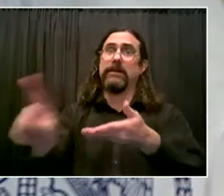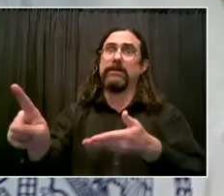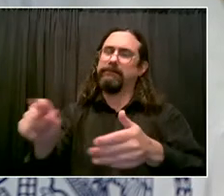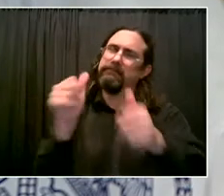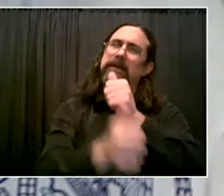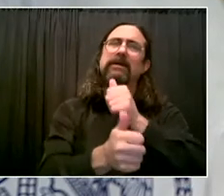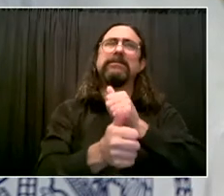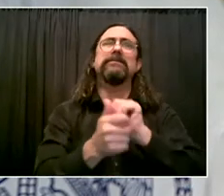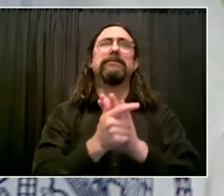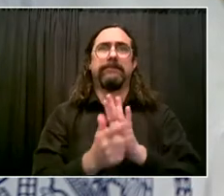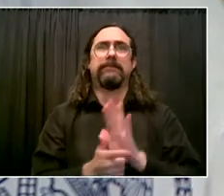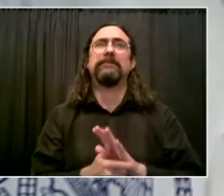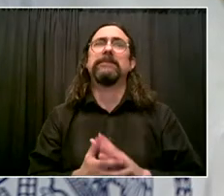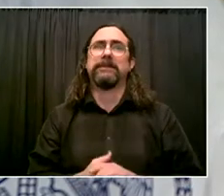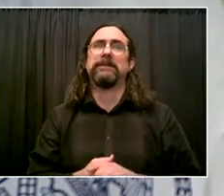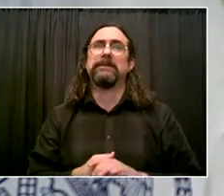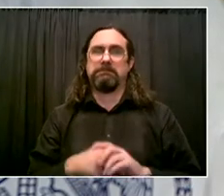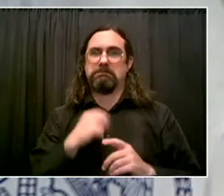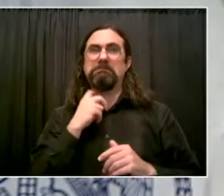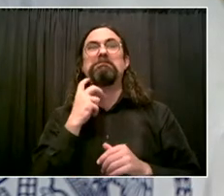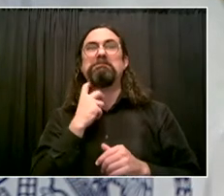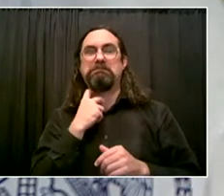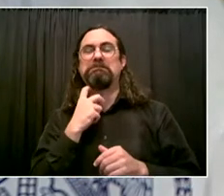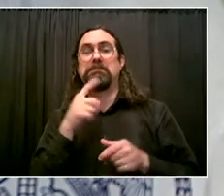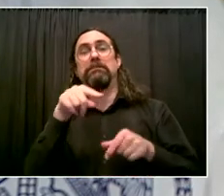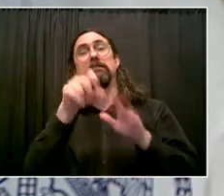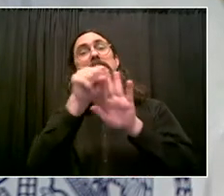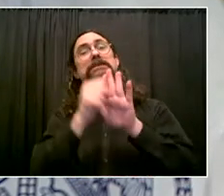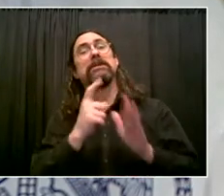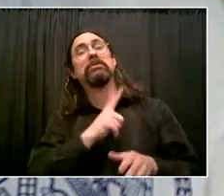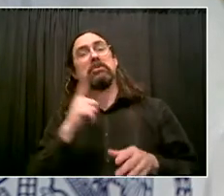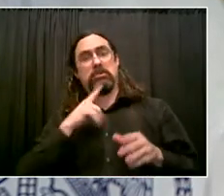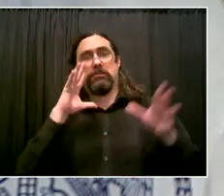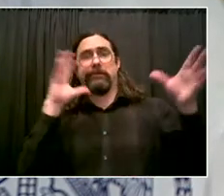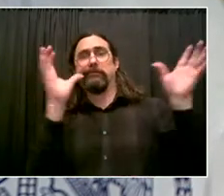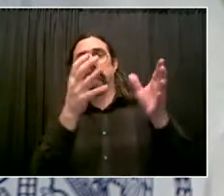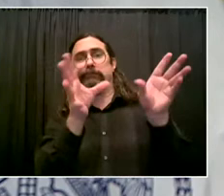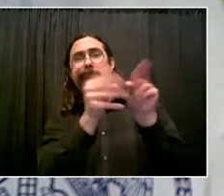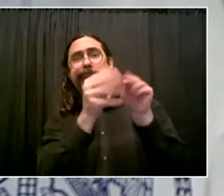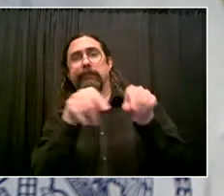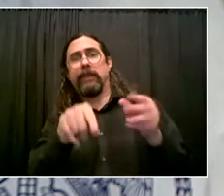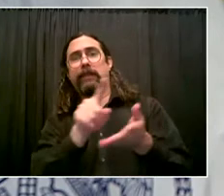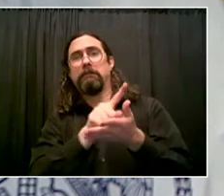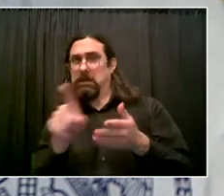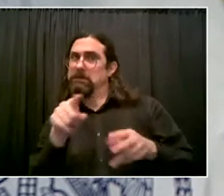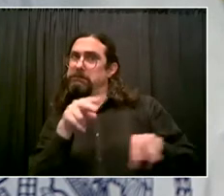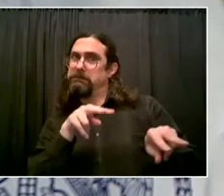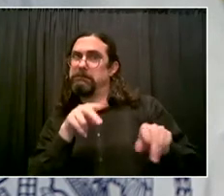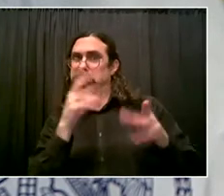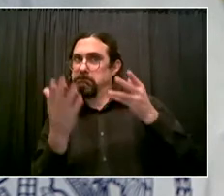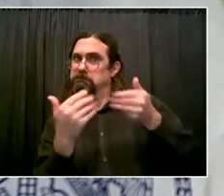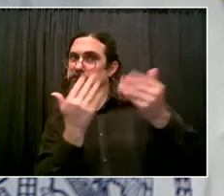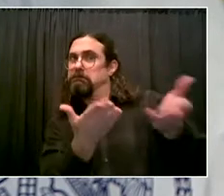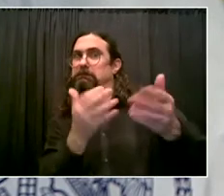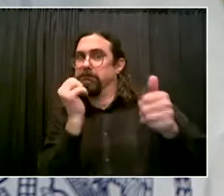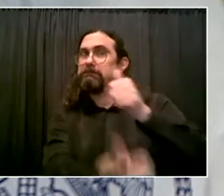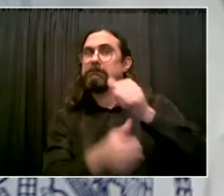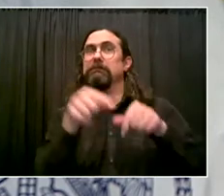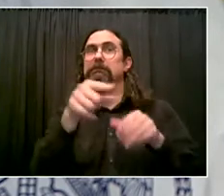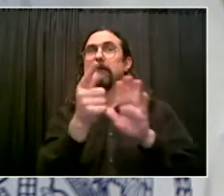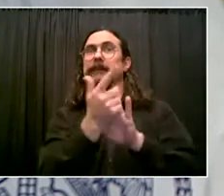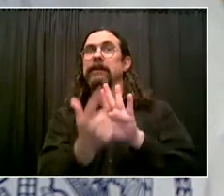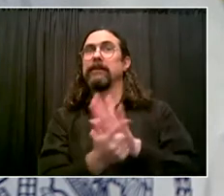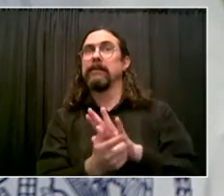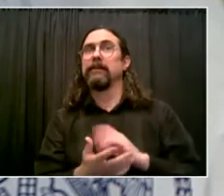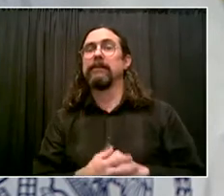We've had ongoing conversations with Albany as well about the kinds of things that need to happen going forward. I, for one, believe that the legislature will be back